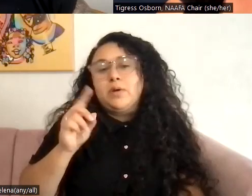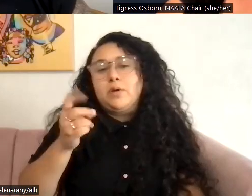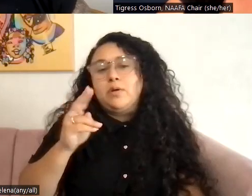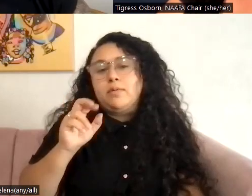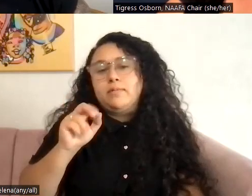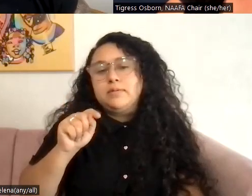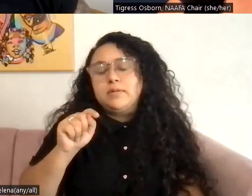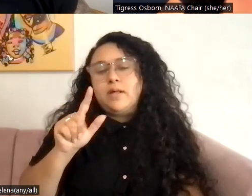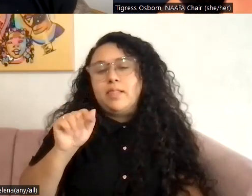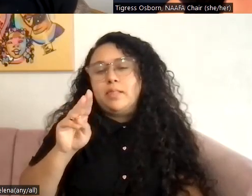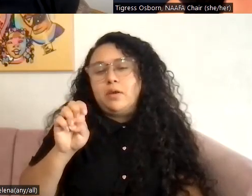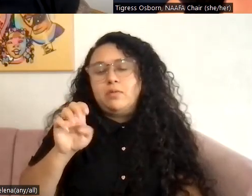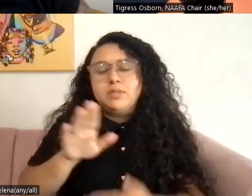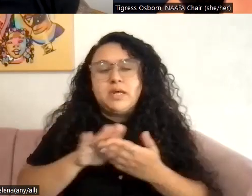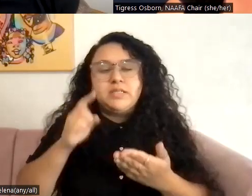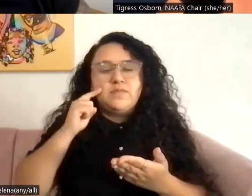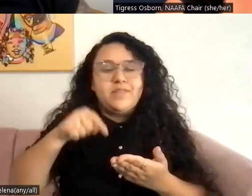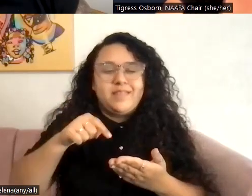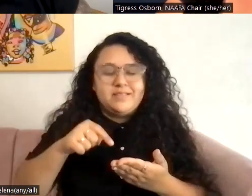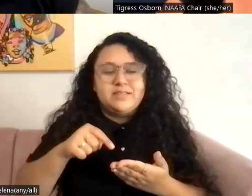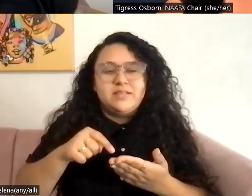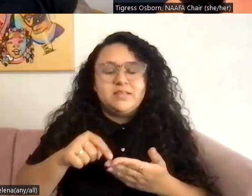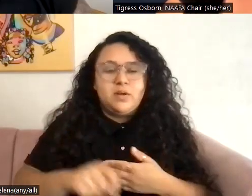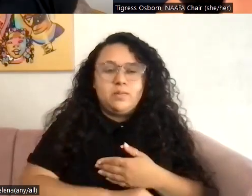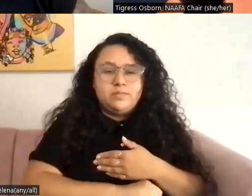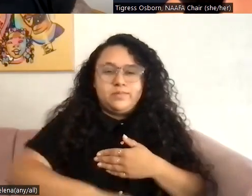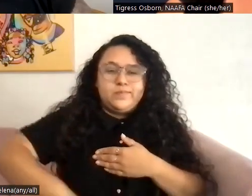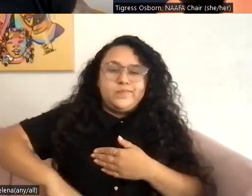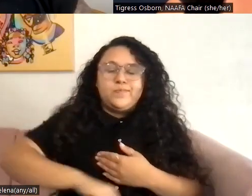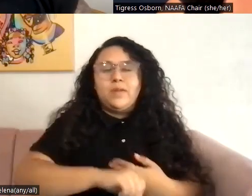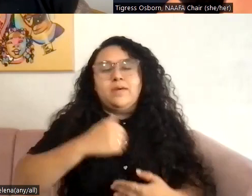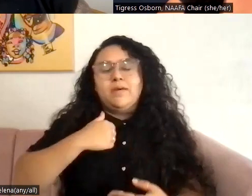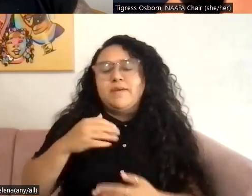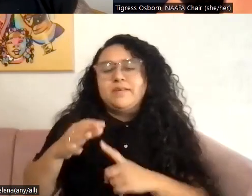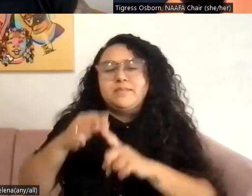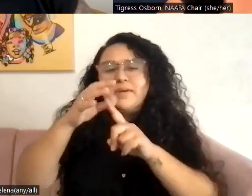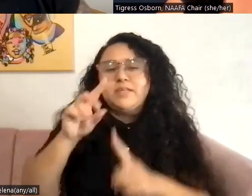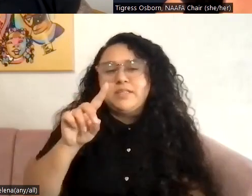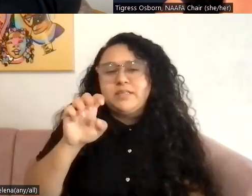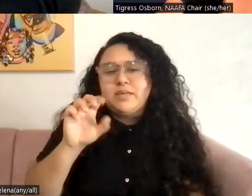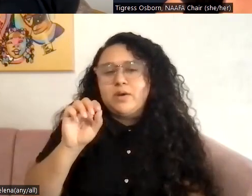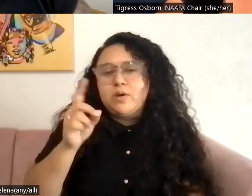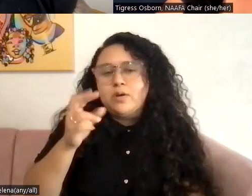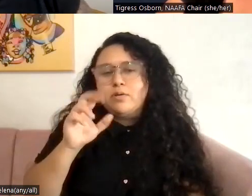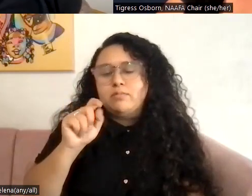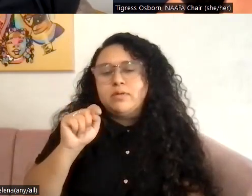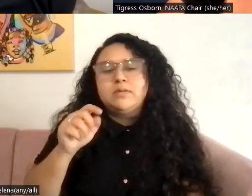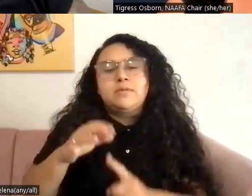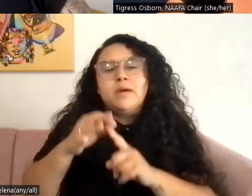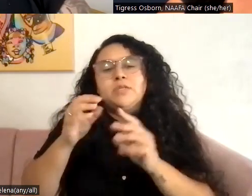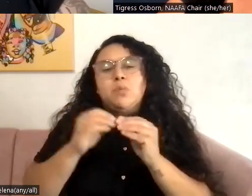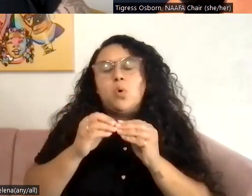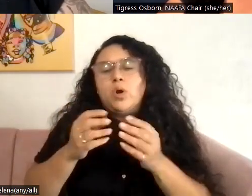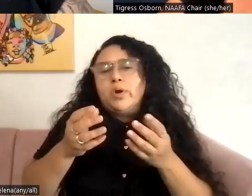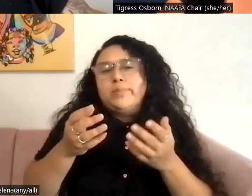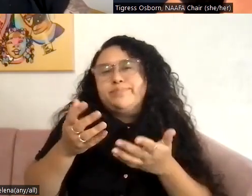is pretty nice for this kind of thing. So I always have a special, like more cream based deodorant for my folds.